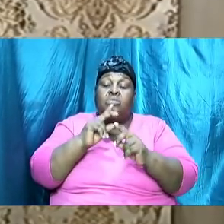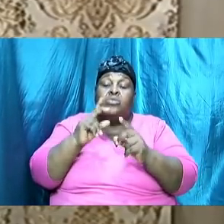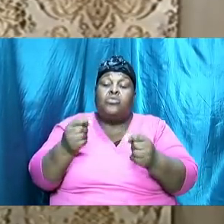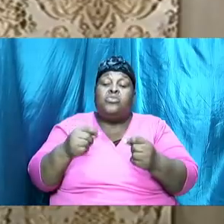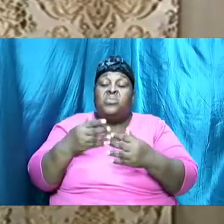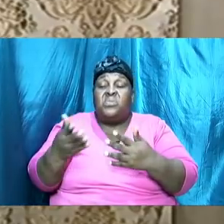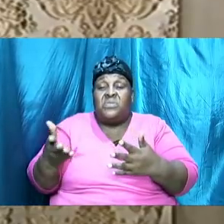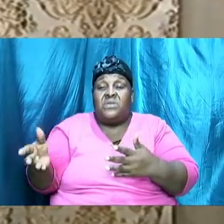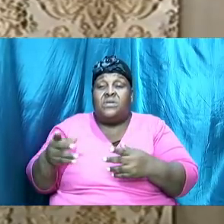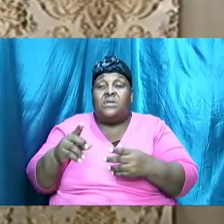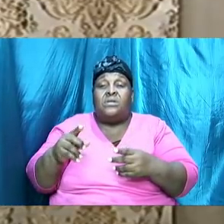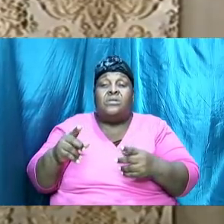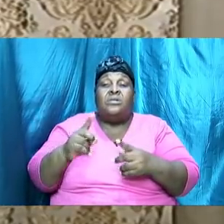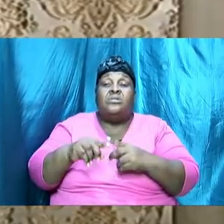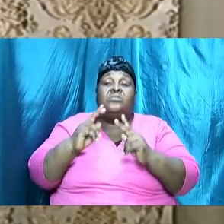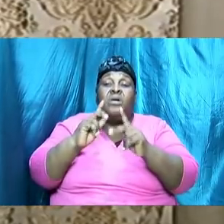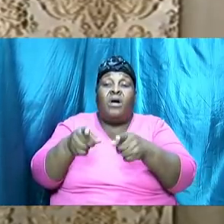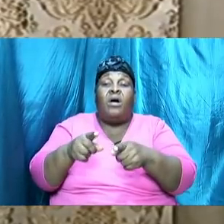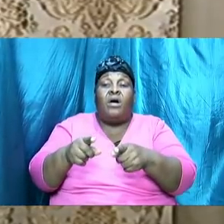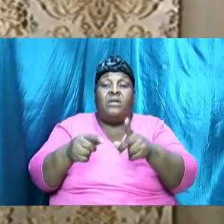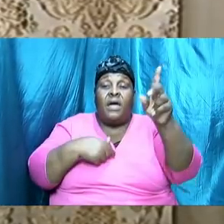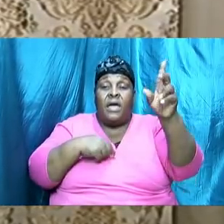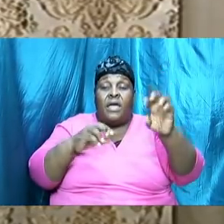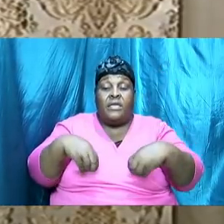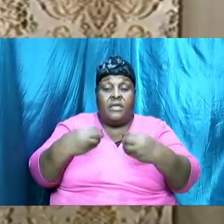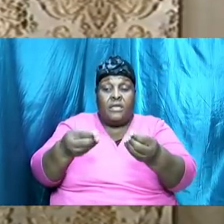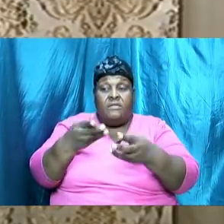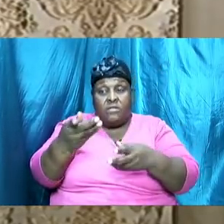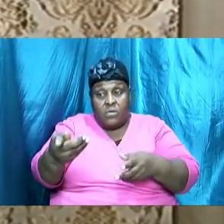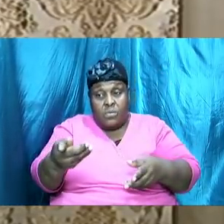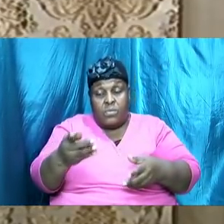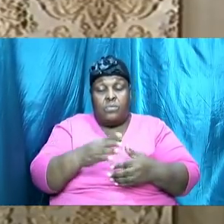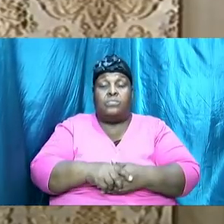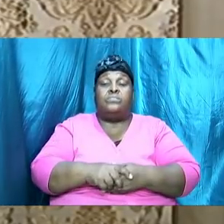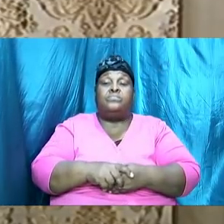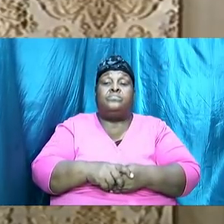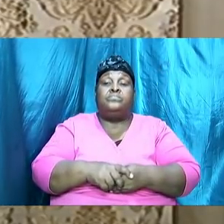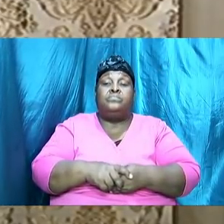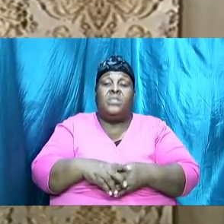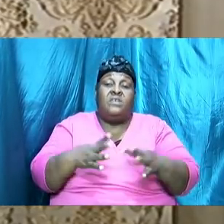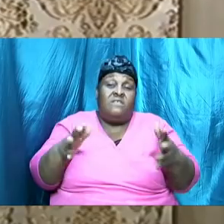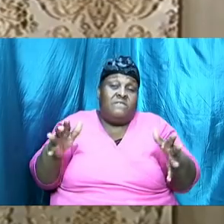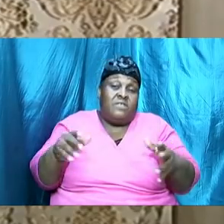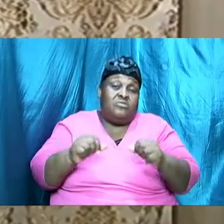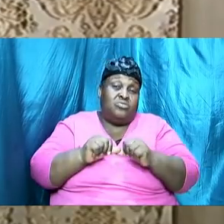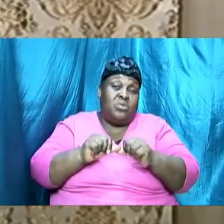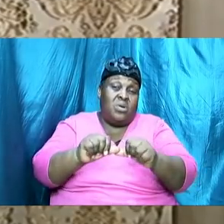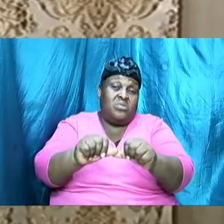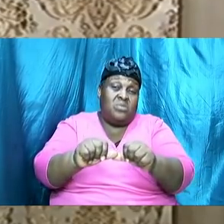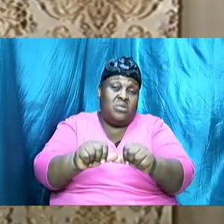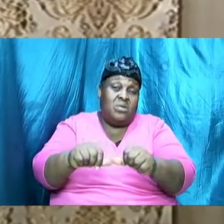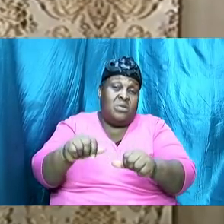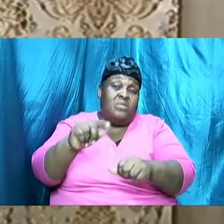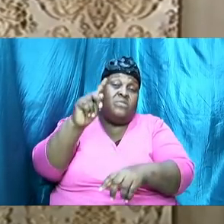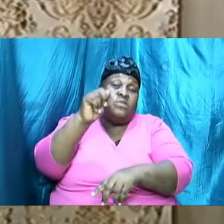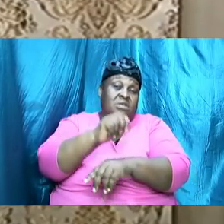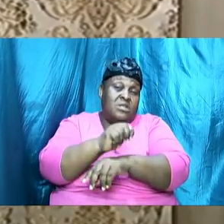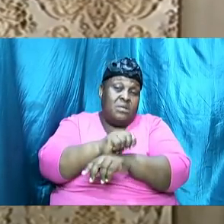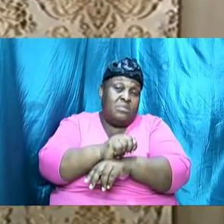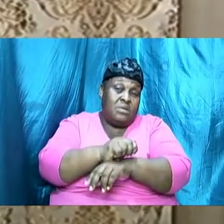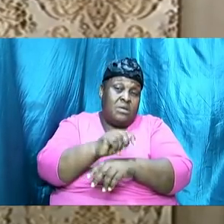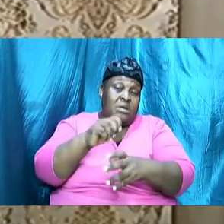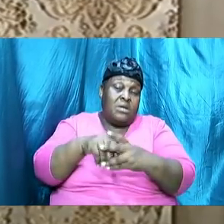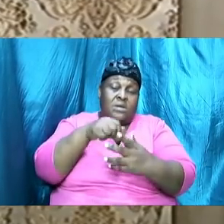that I gave you but then having done that now it continued because the tabernacle in the wilderness